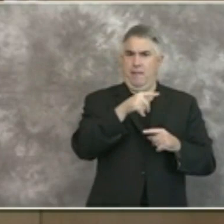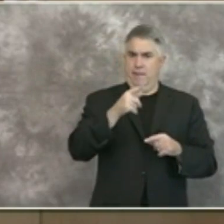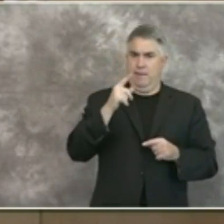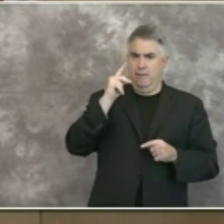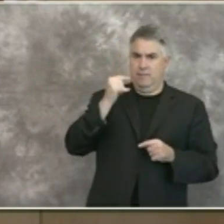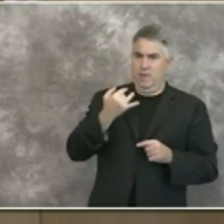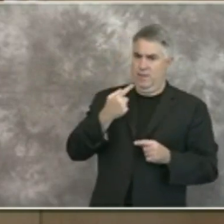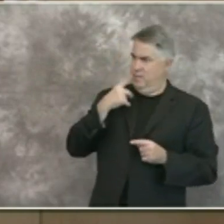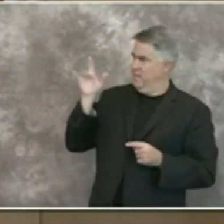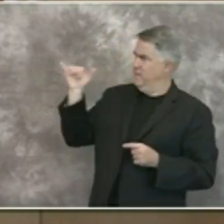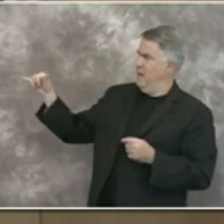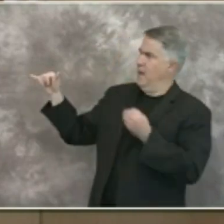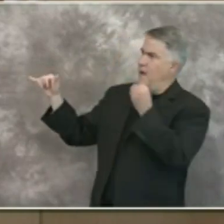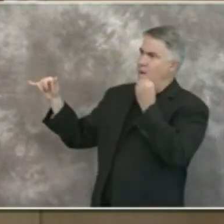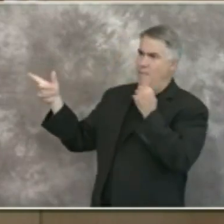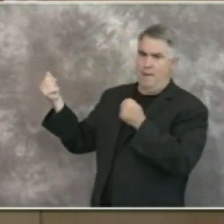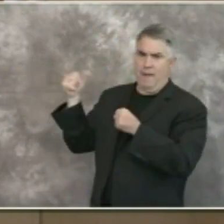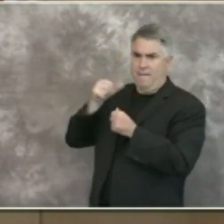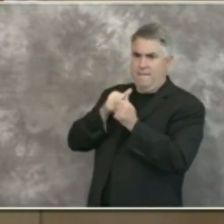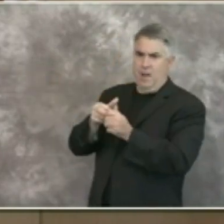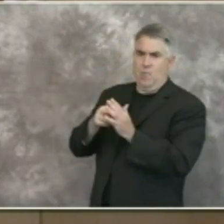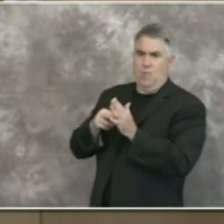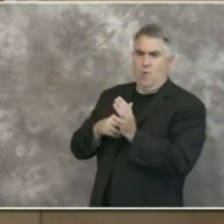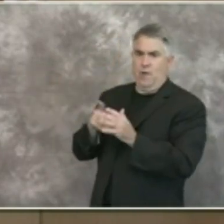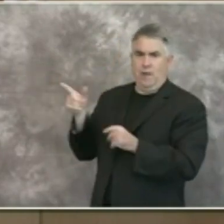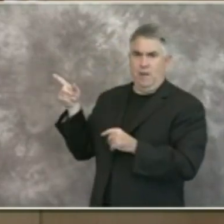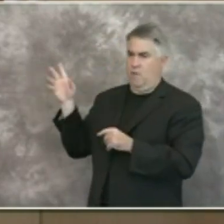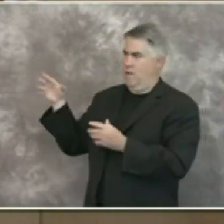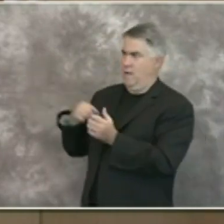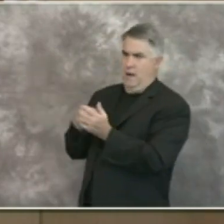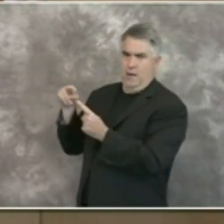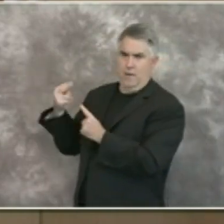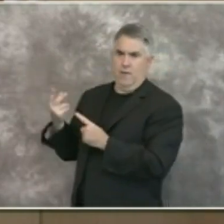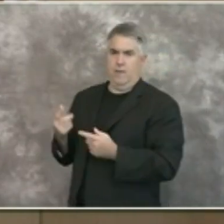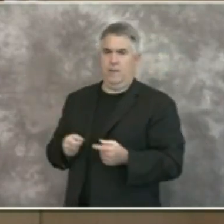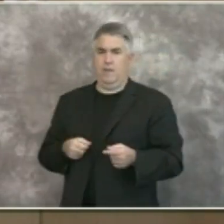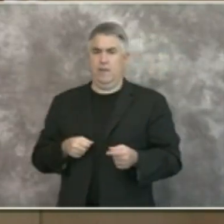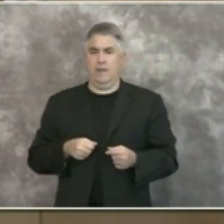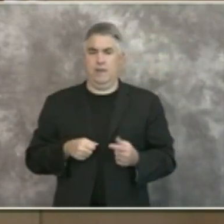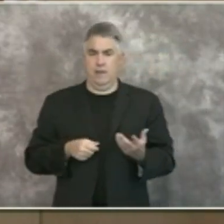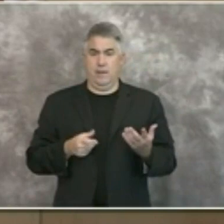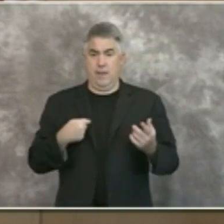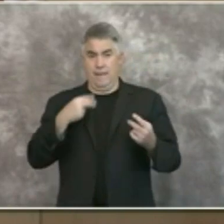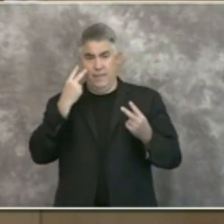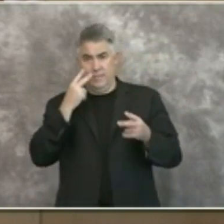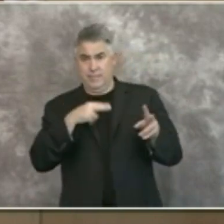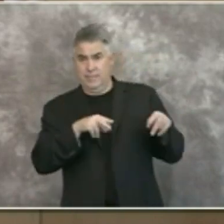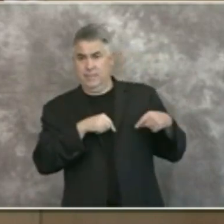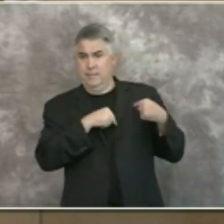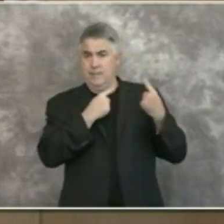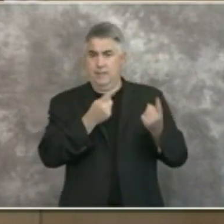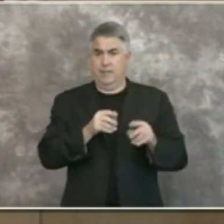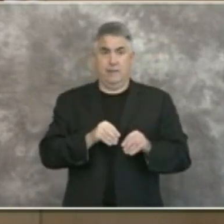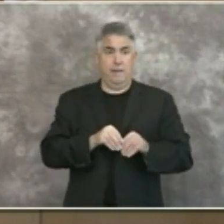hear the perspective of the doctors on both assumptions based on the data they've seen since the start of this pandemic